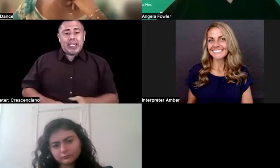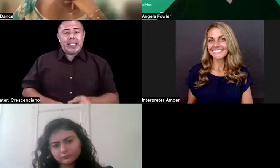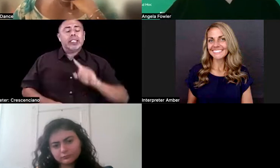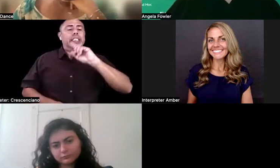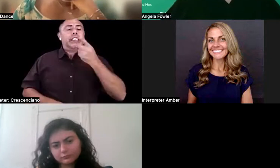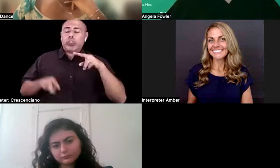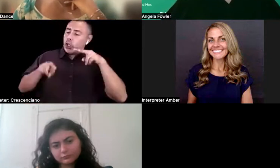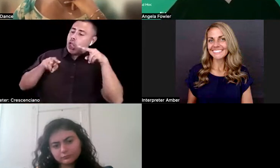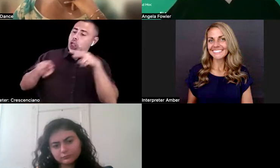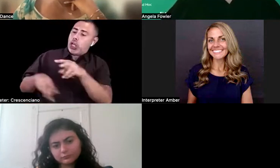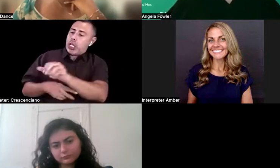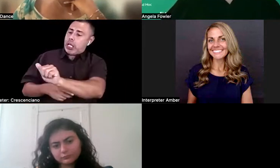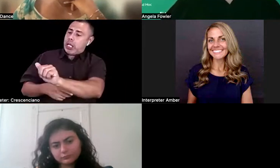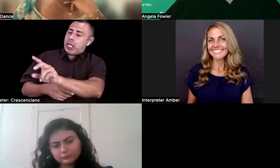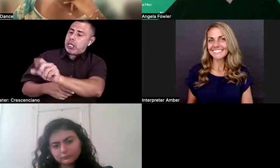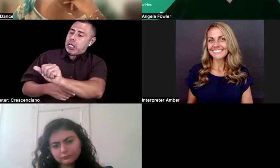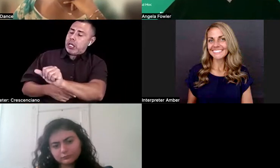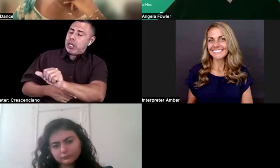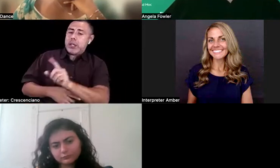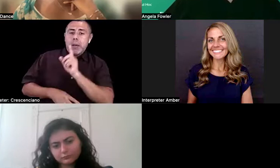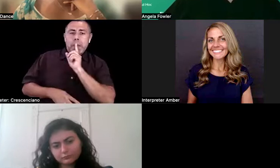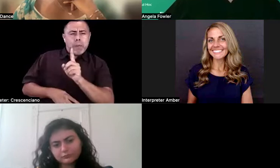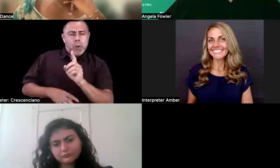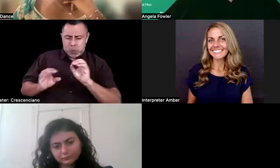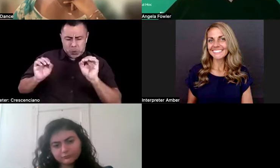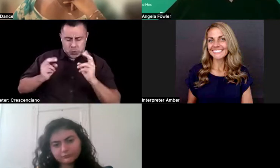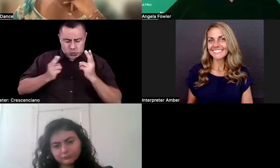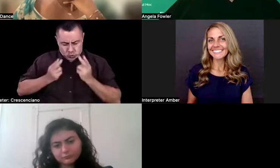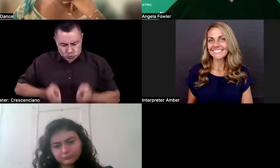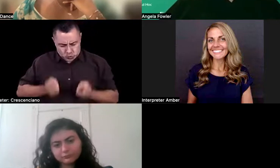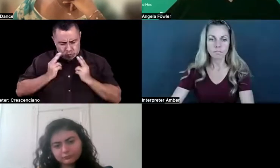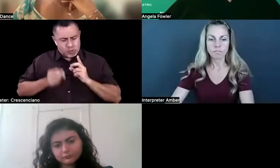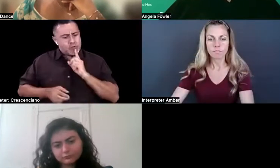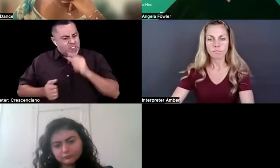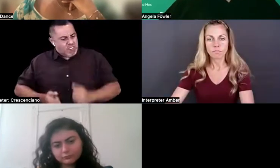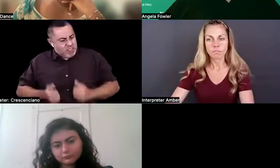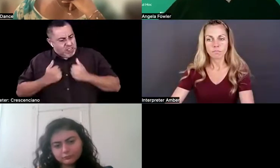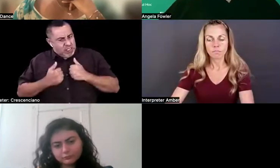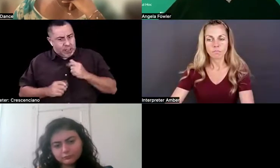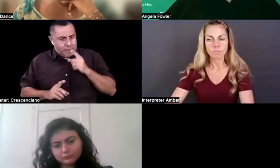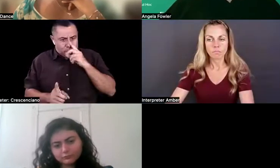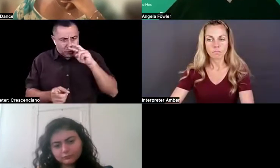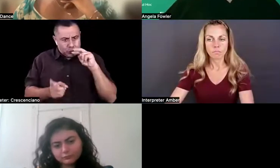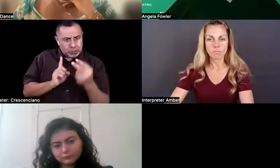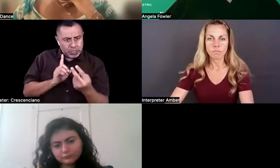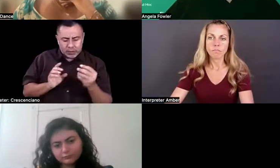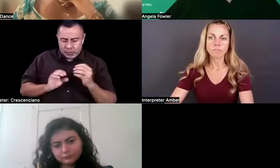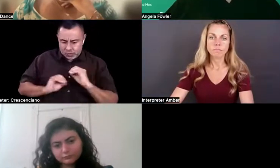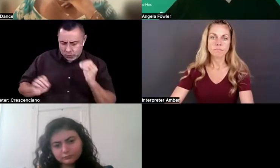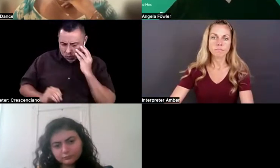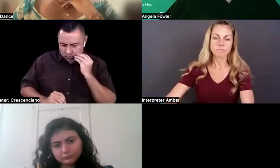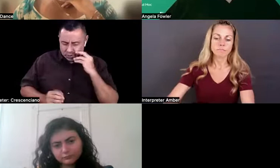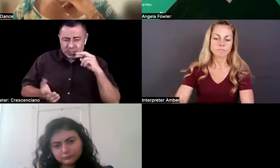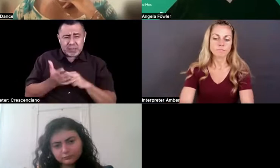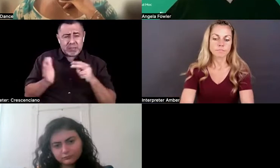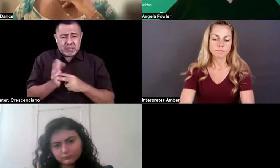life human being perspective, then that advocate is next door to useless for those of